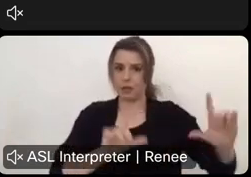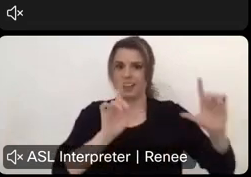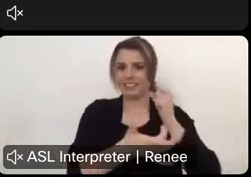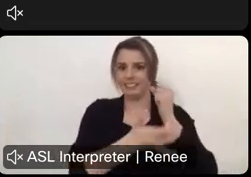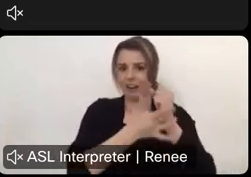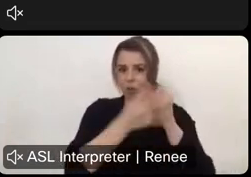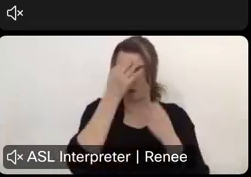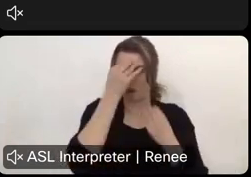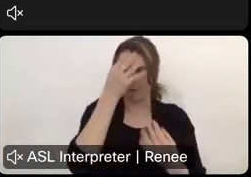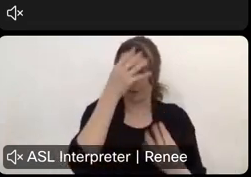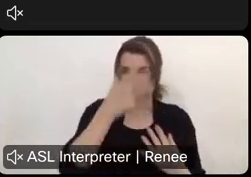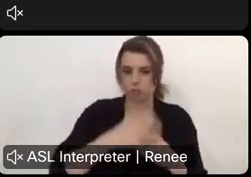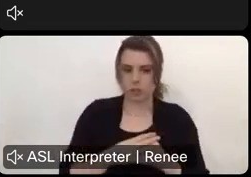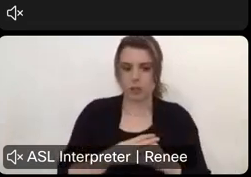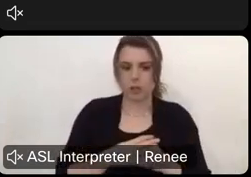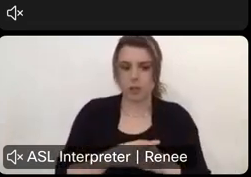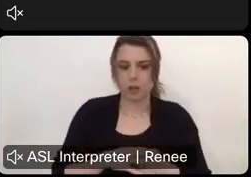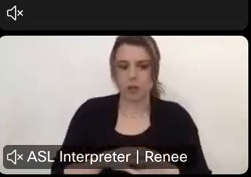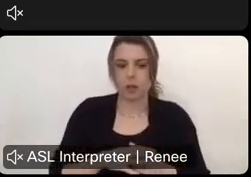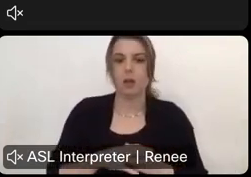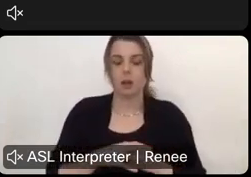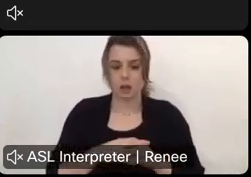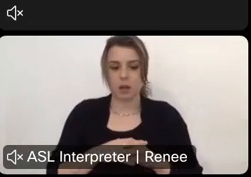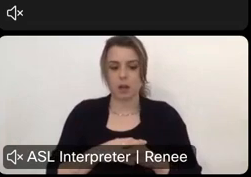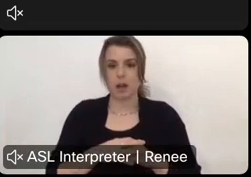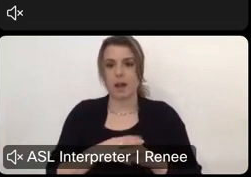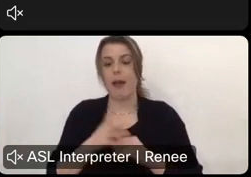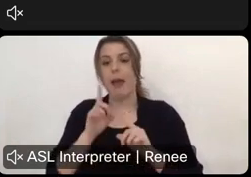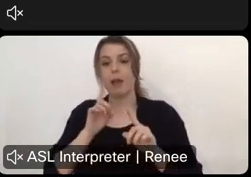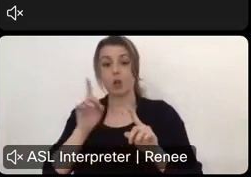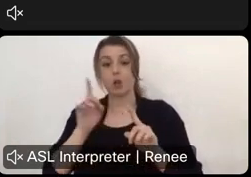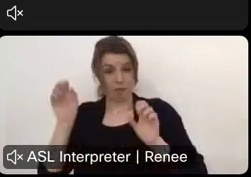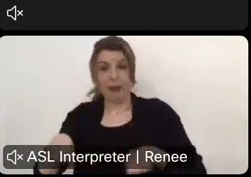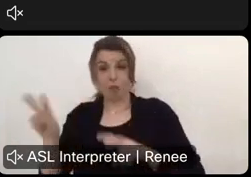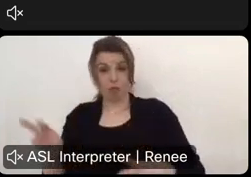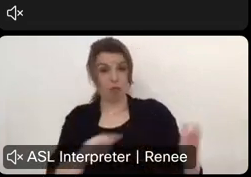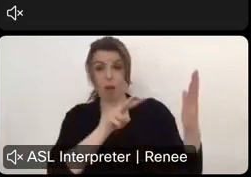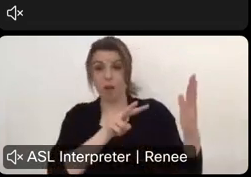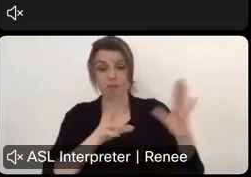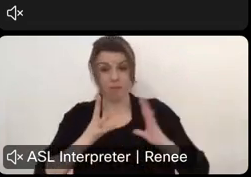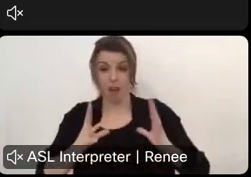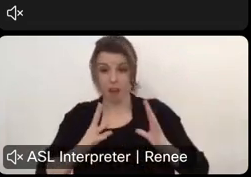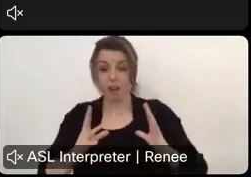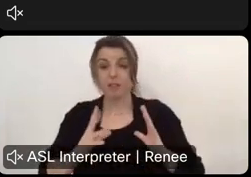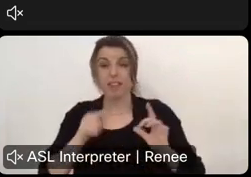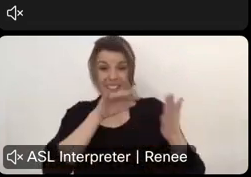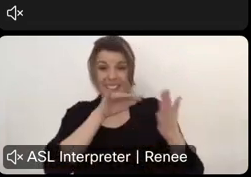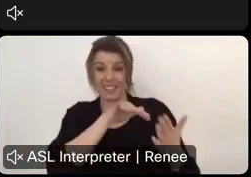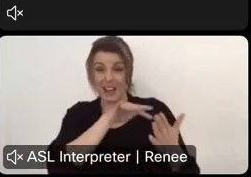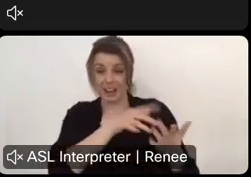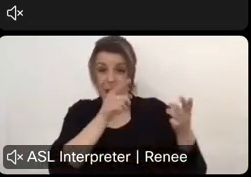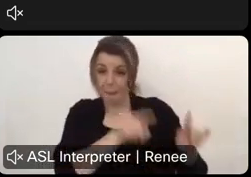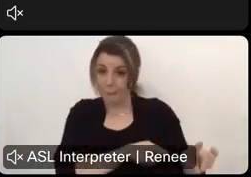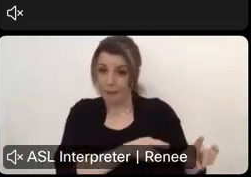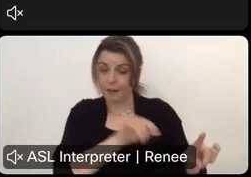that we use. So, you're welcome to go there and look at that technical information. Um, again, this study was completed in